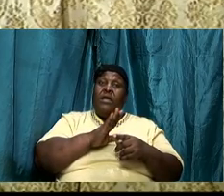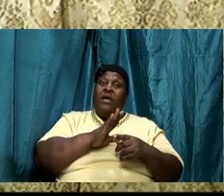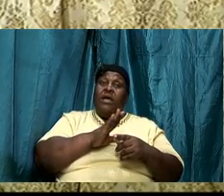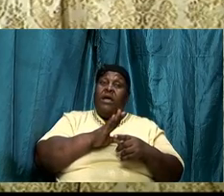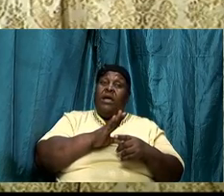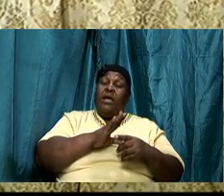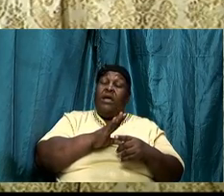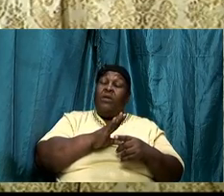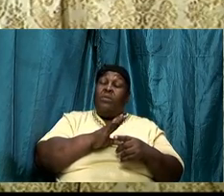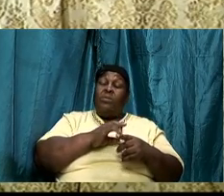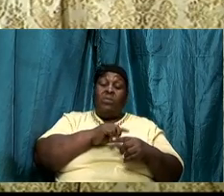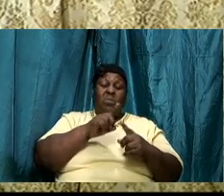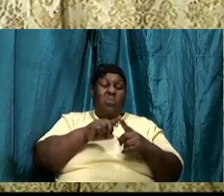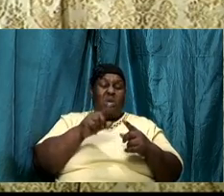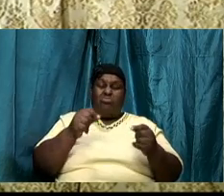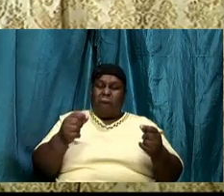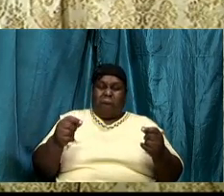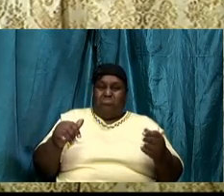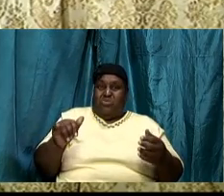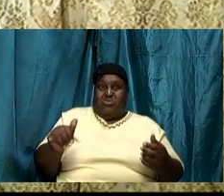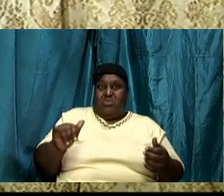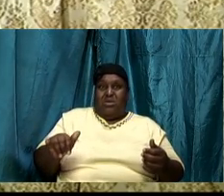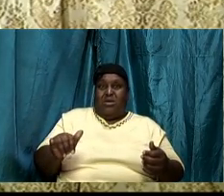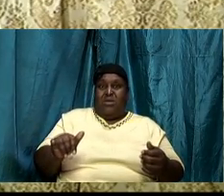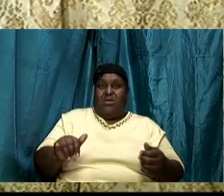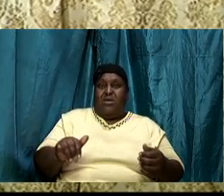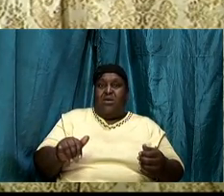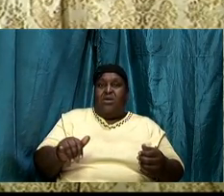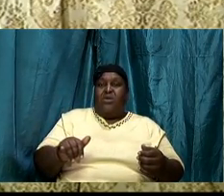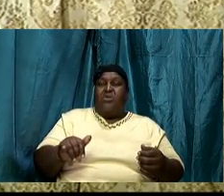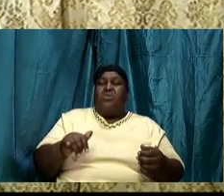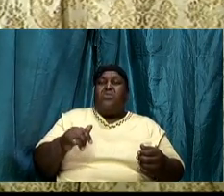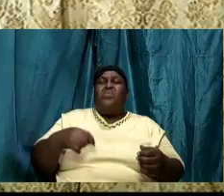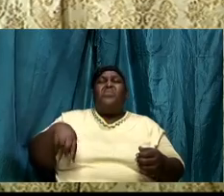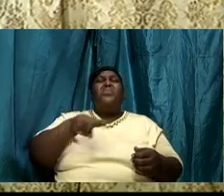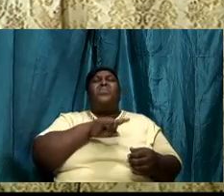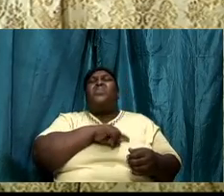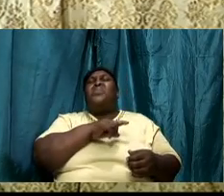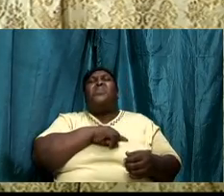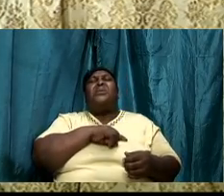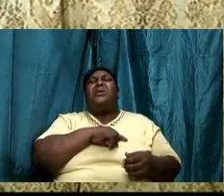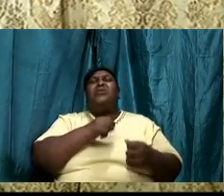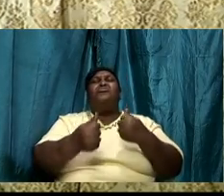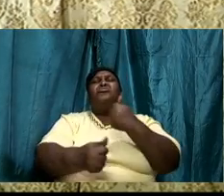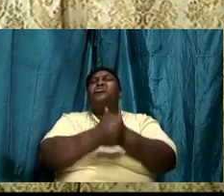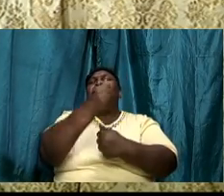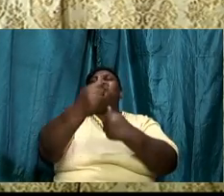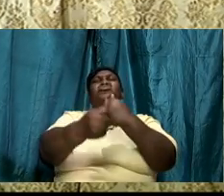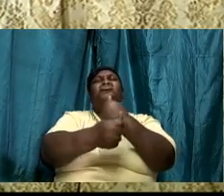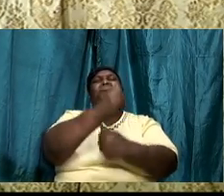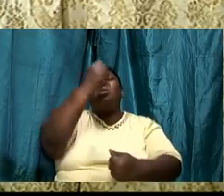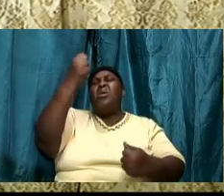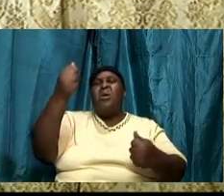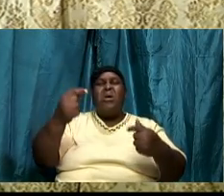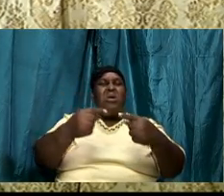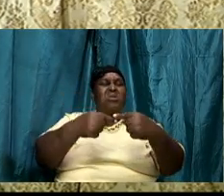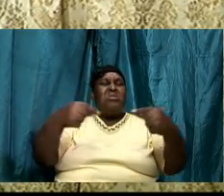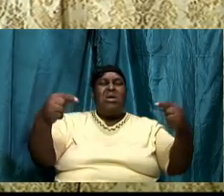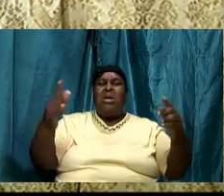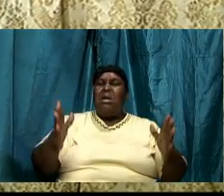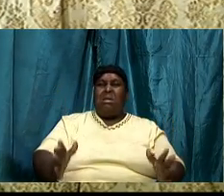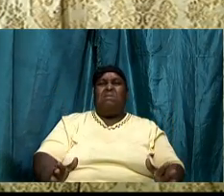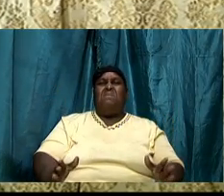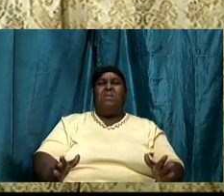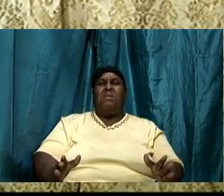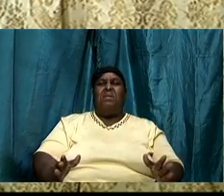push our sword into the very heart of the enemy and cause him